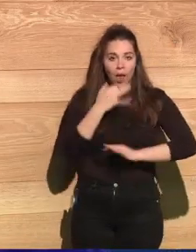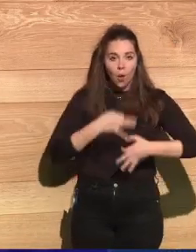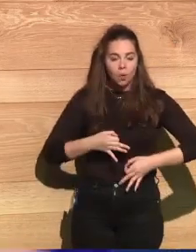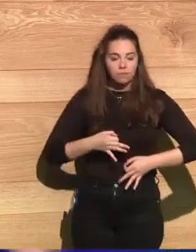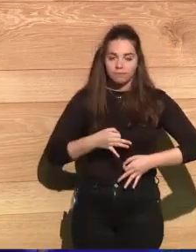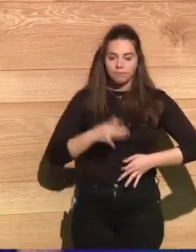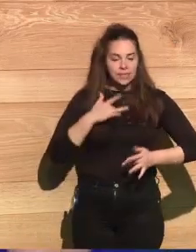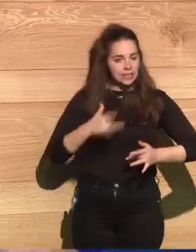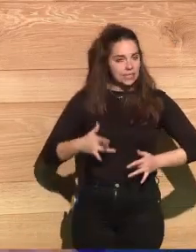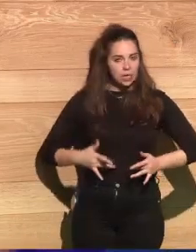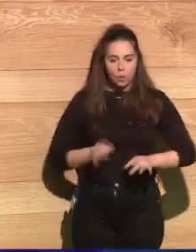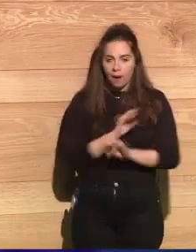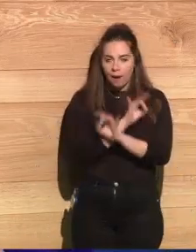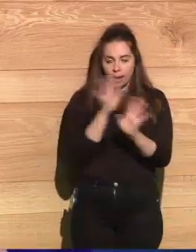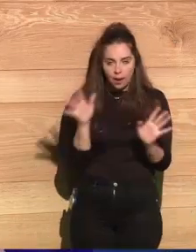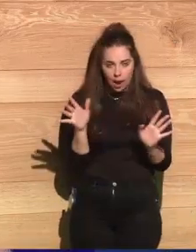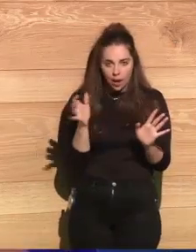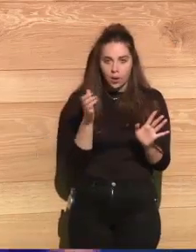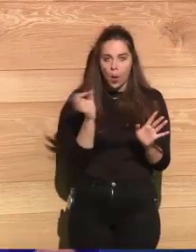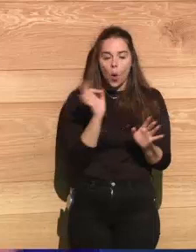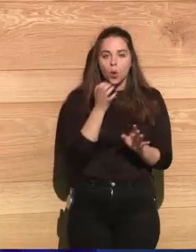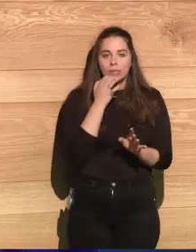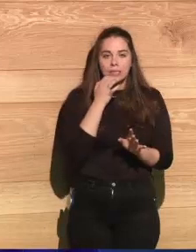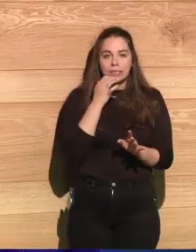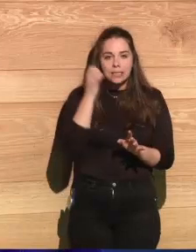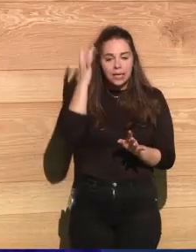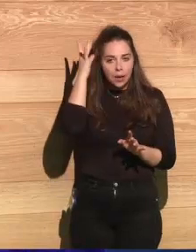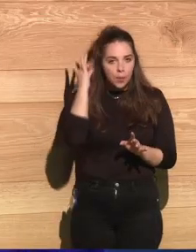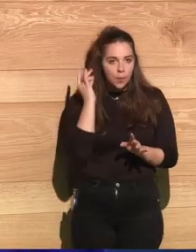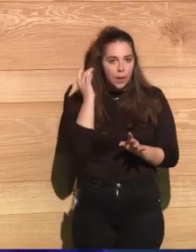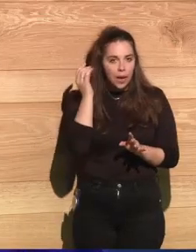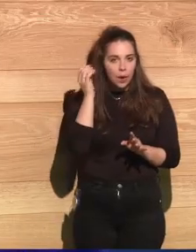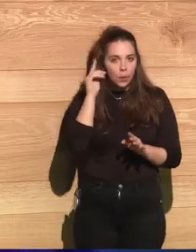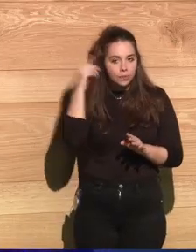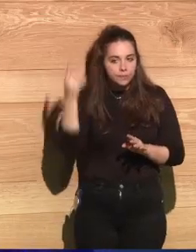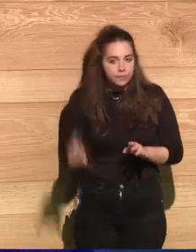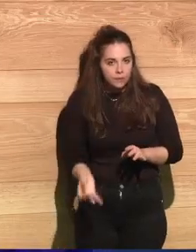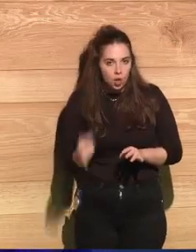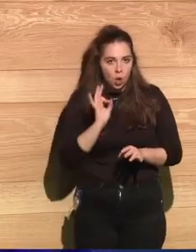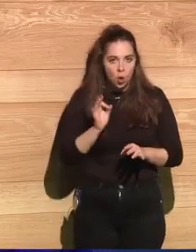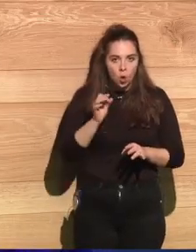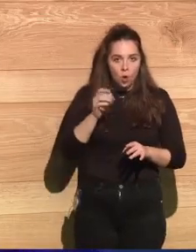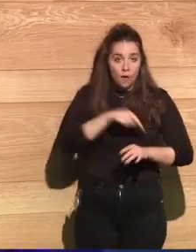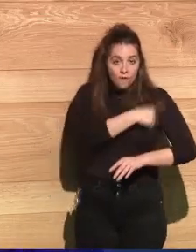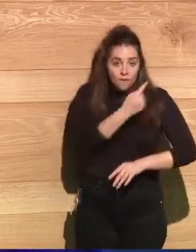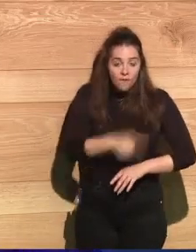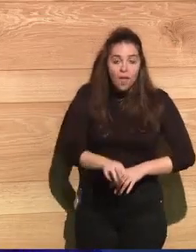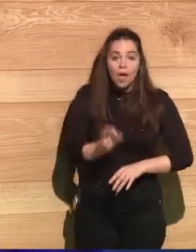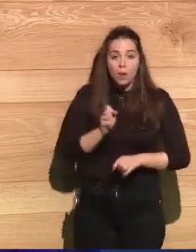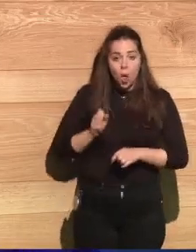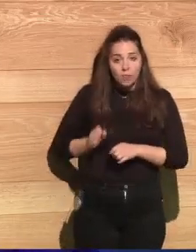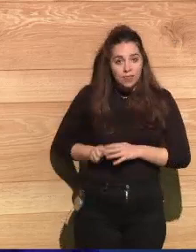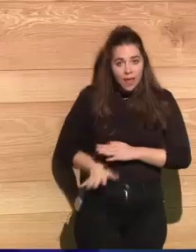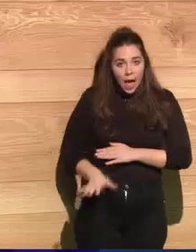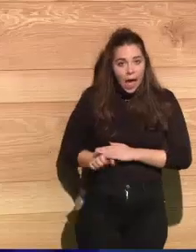hair, or the fever, or diarrhea, bleeding, internal bleeding, bleeding